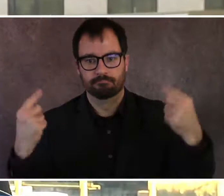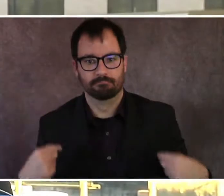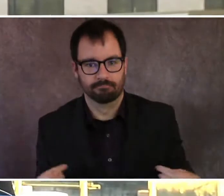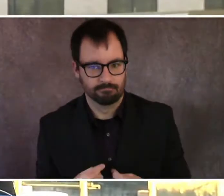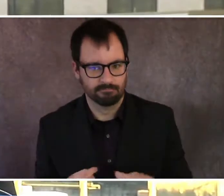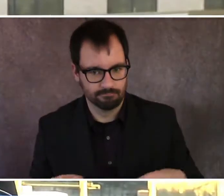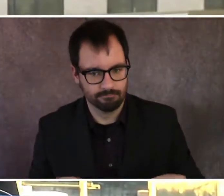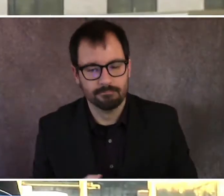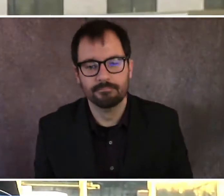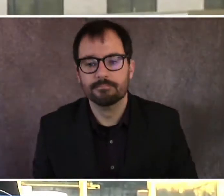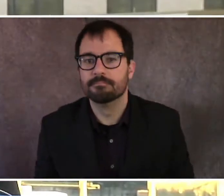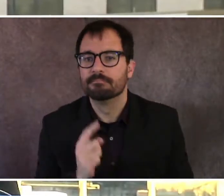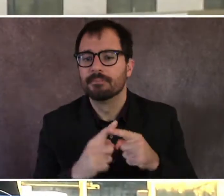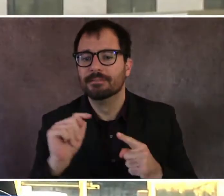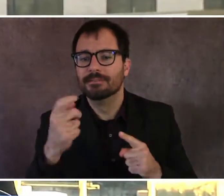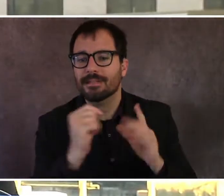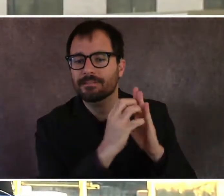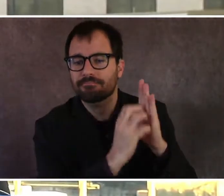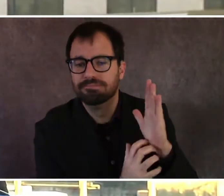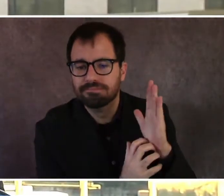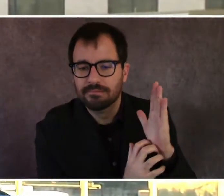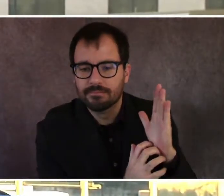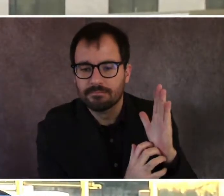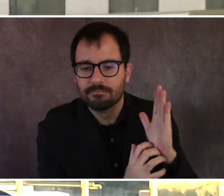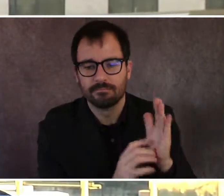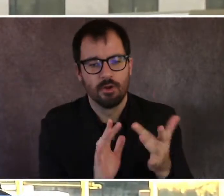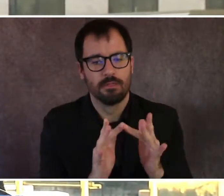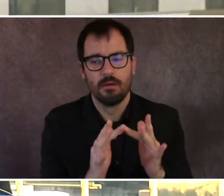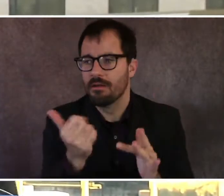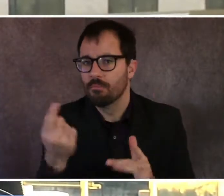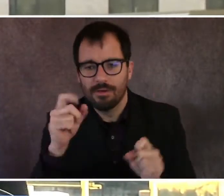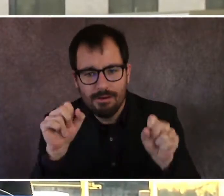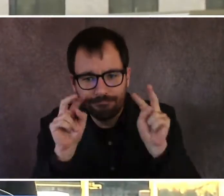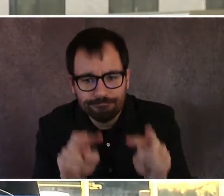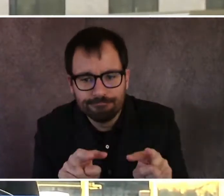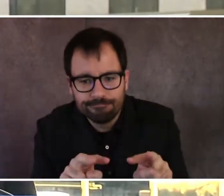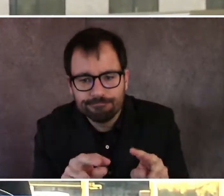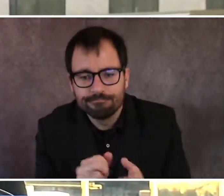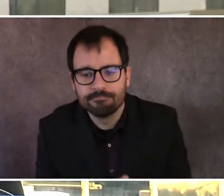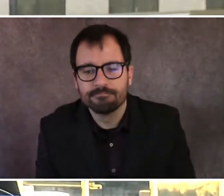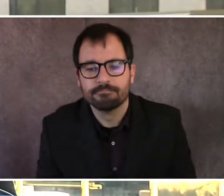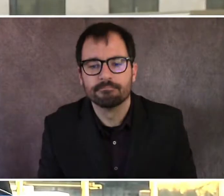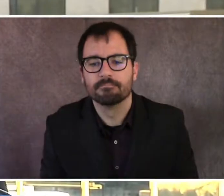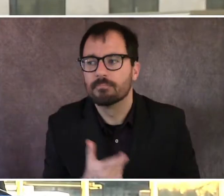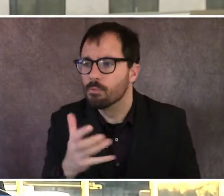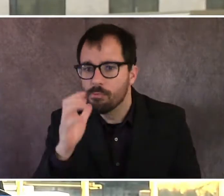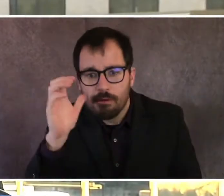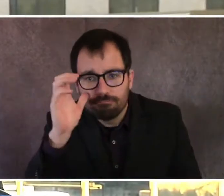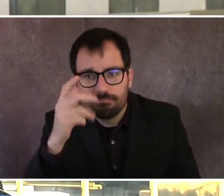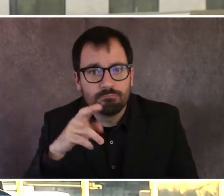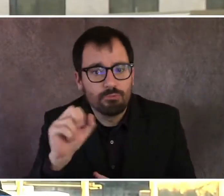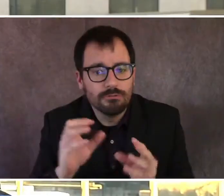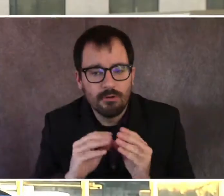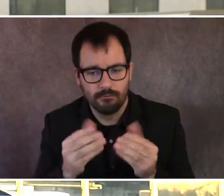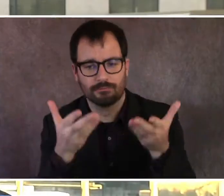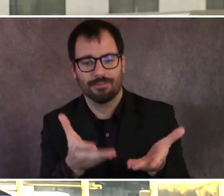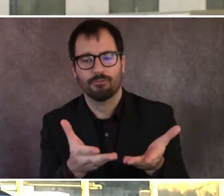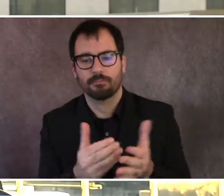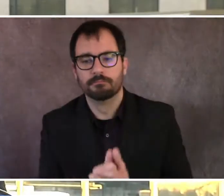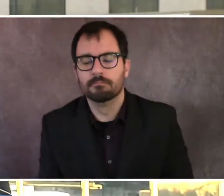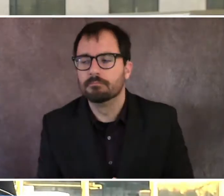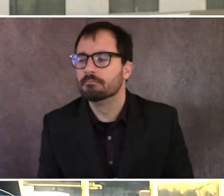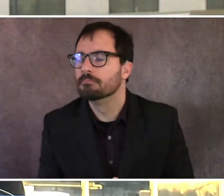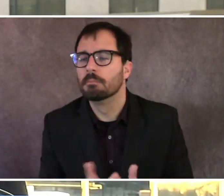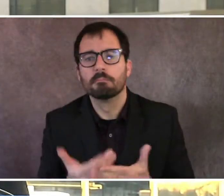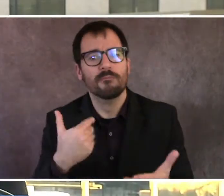online for anyone who wants to watch the press conference. Before I begin, I just want everyone's thoughts